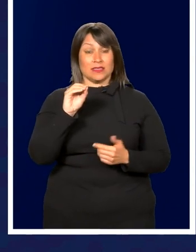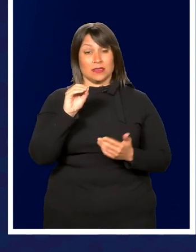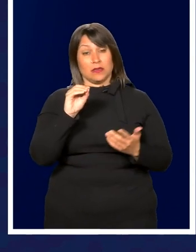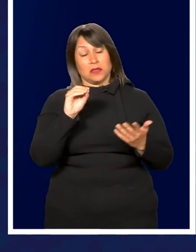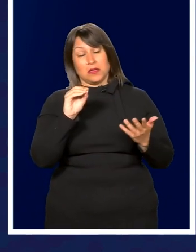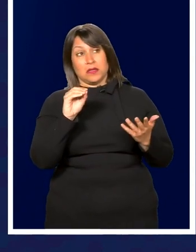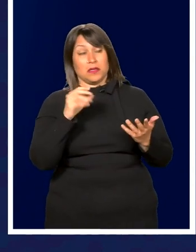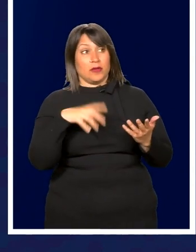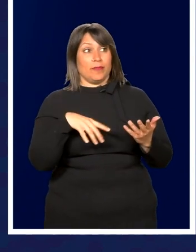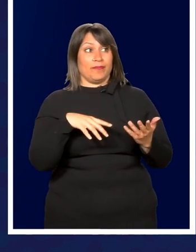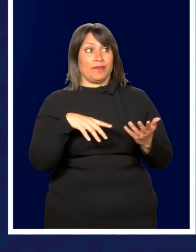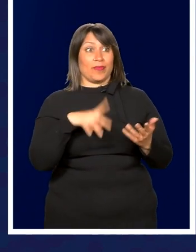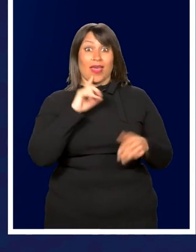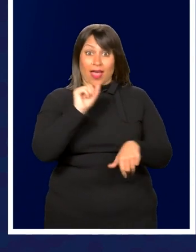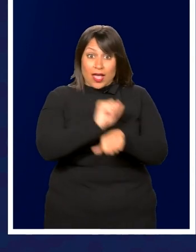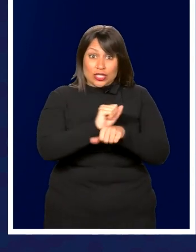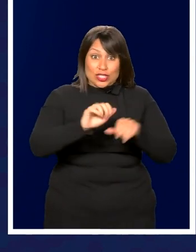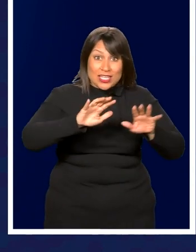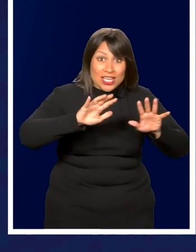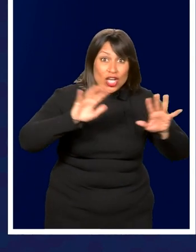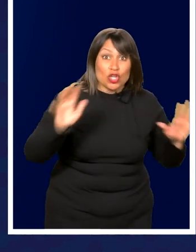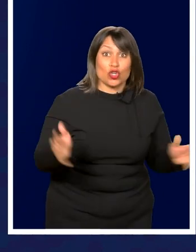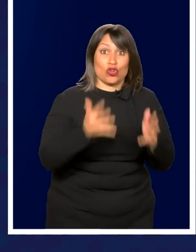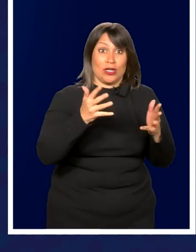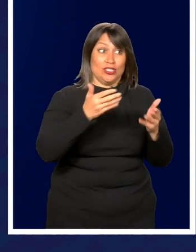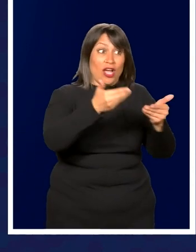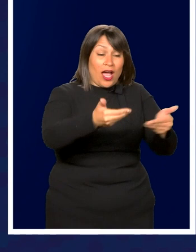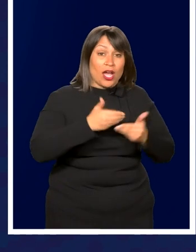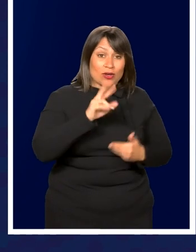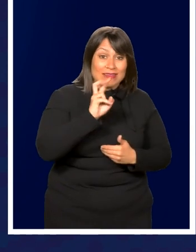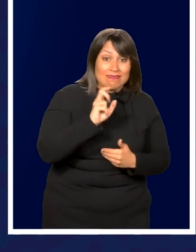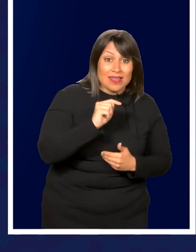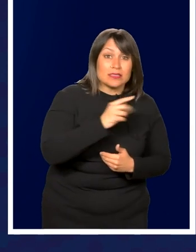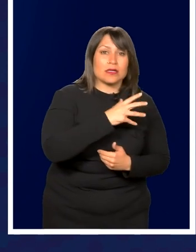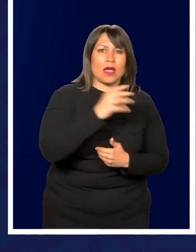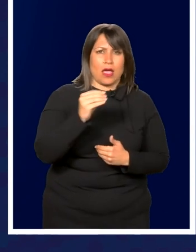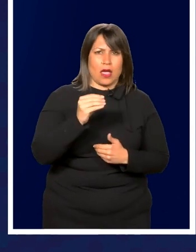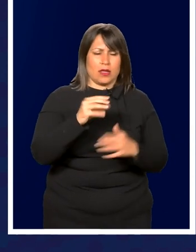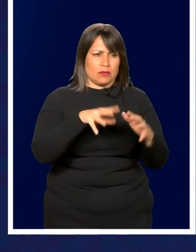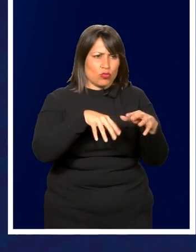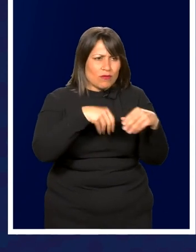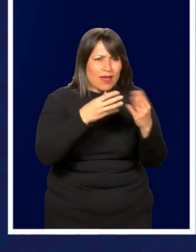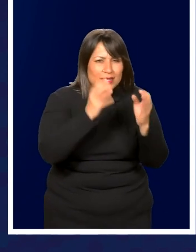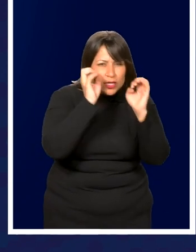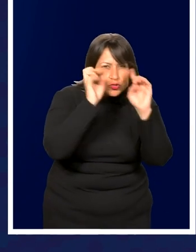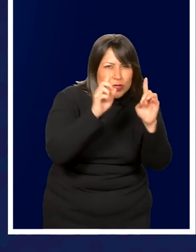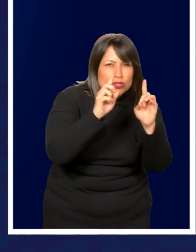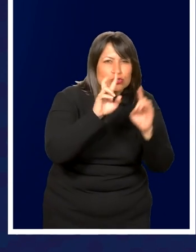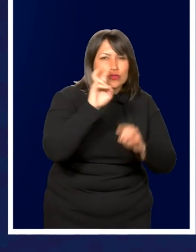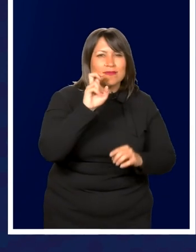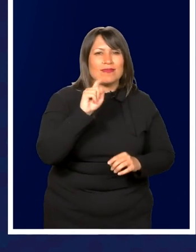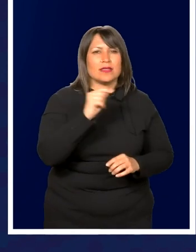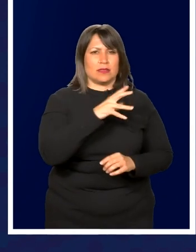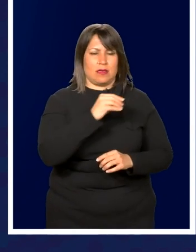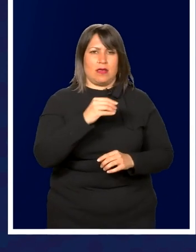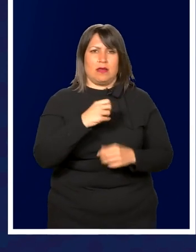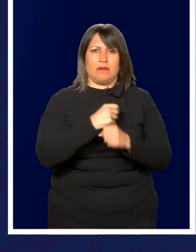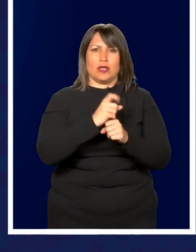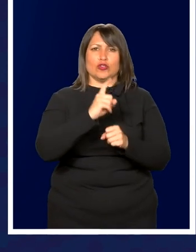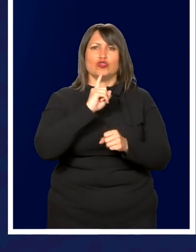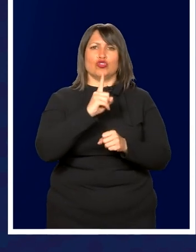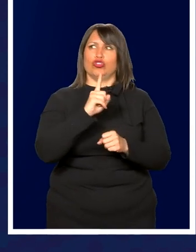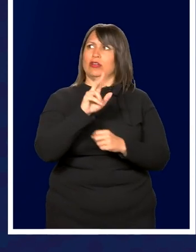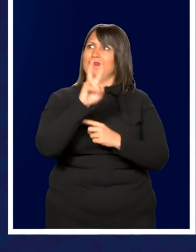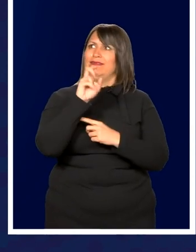actually encourage hiring vets and providing education to vets and making sure